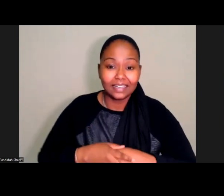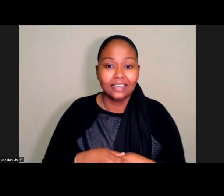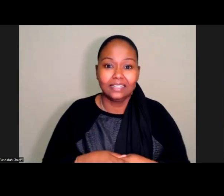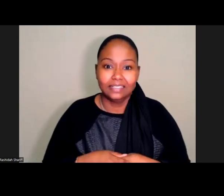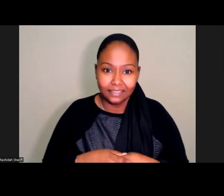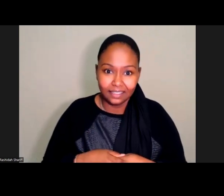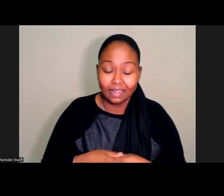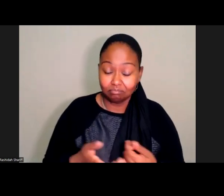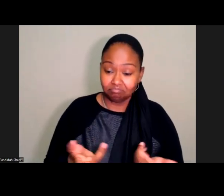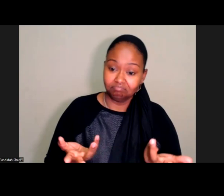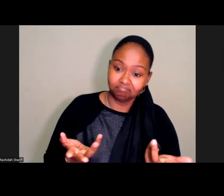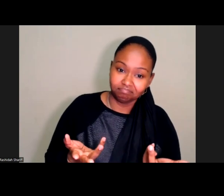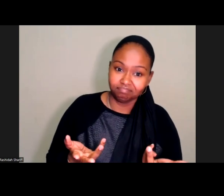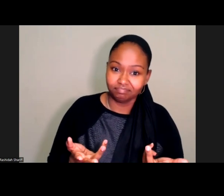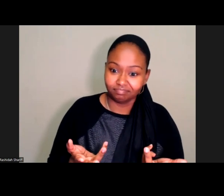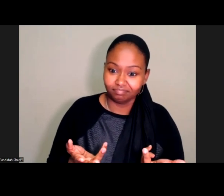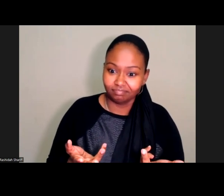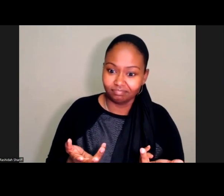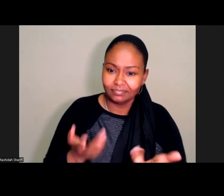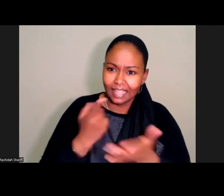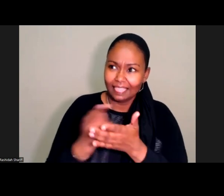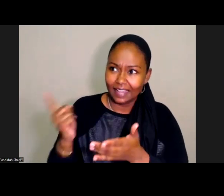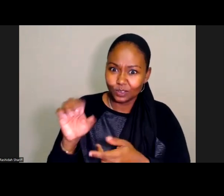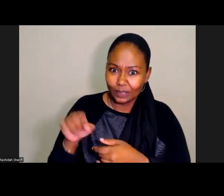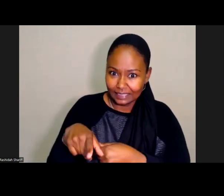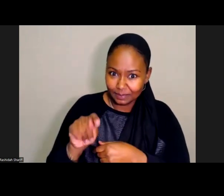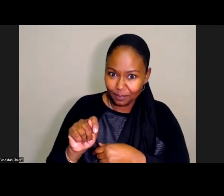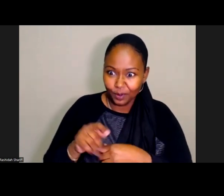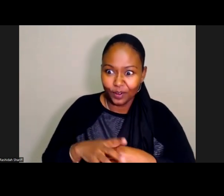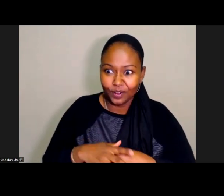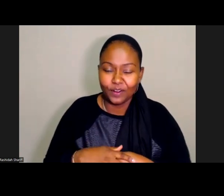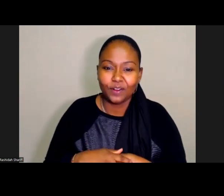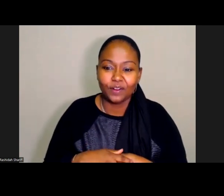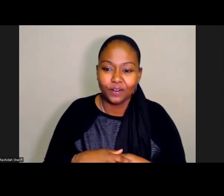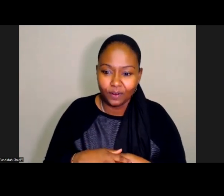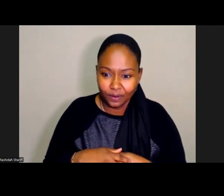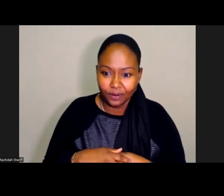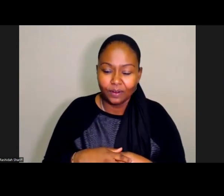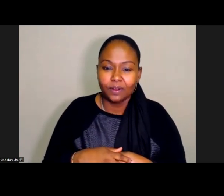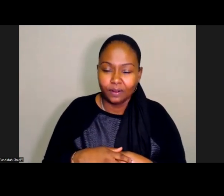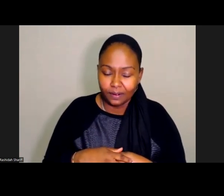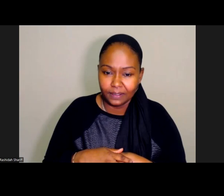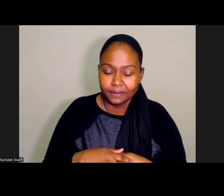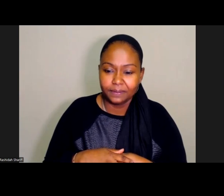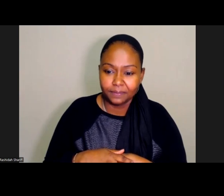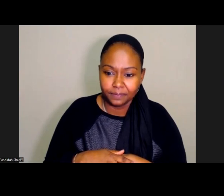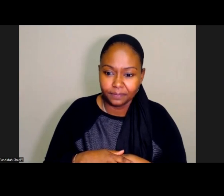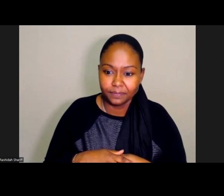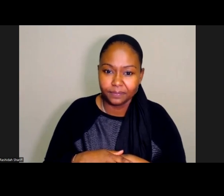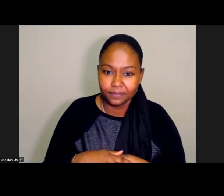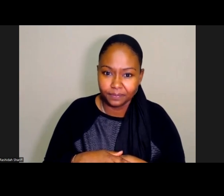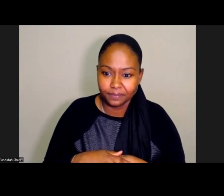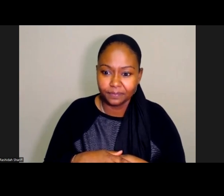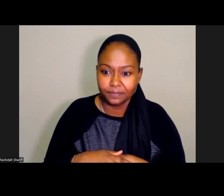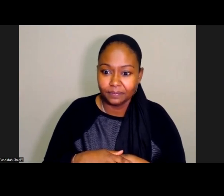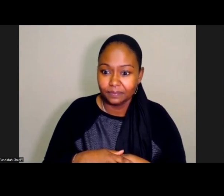sitting here last week in September, rounding the corner on whether you are